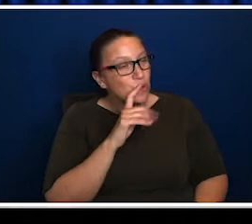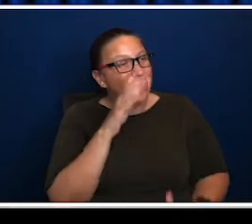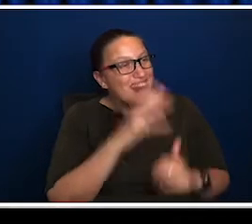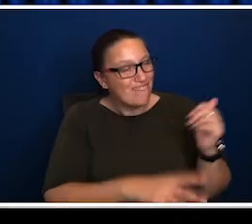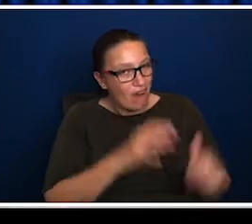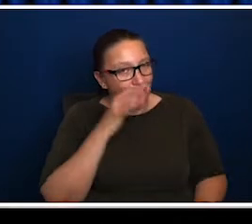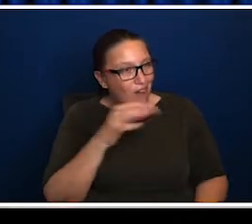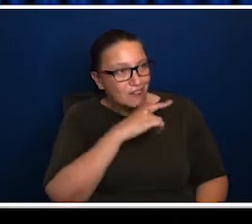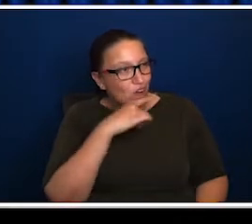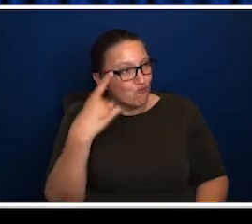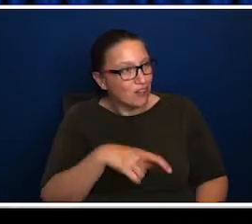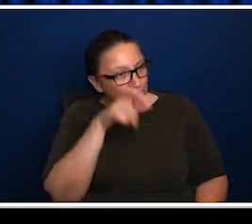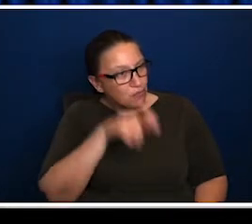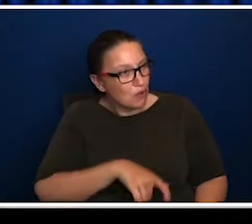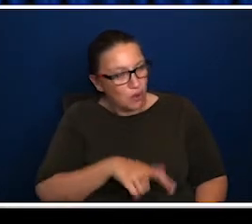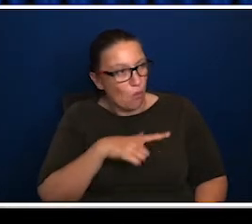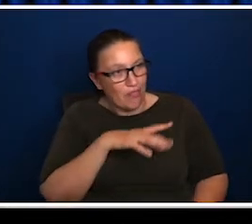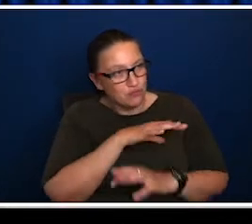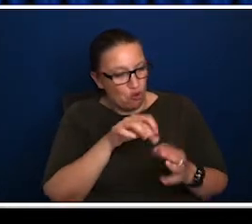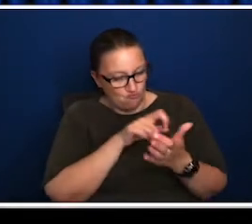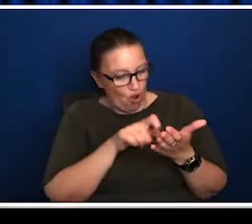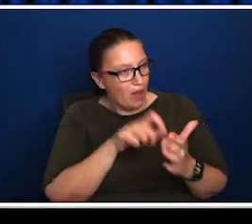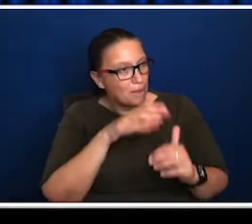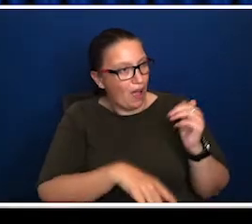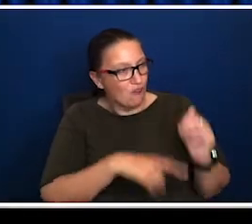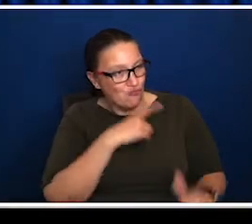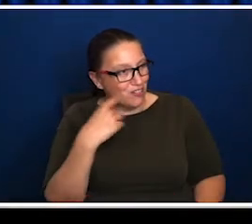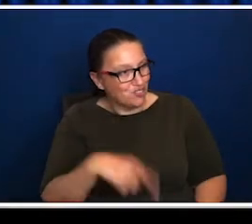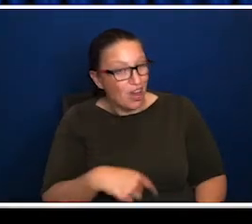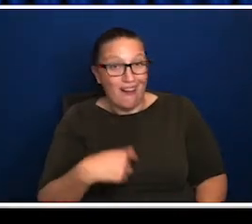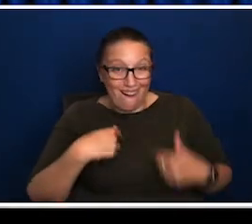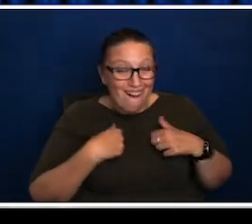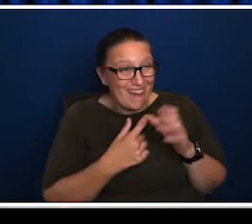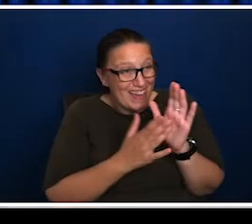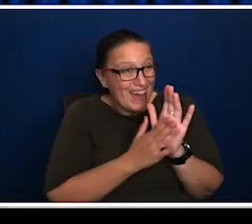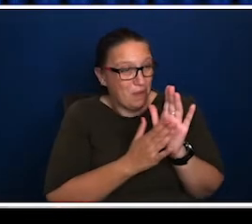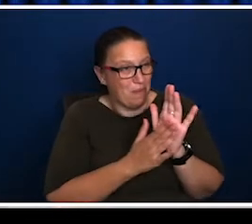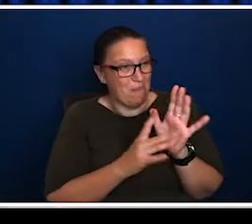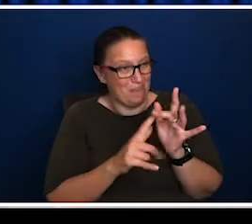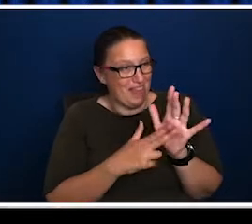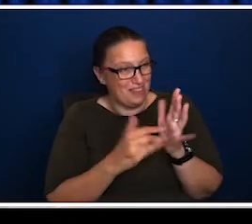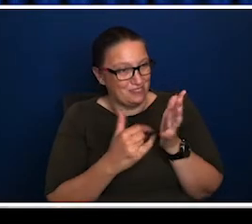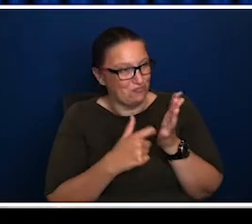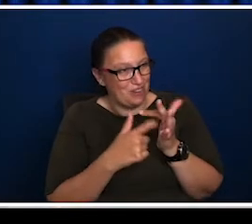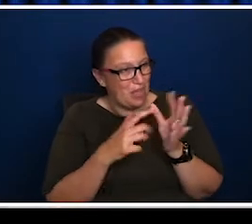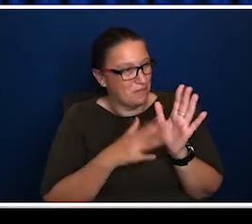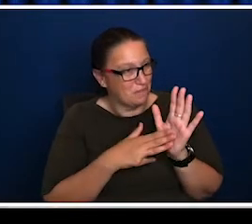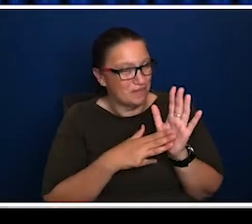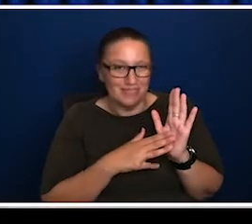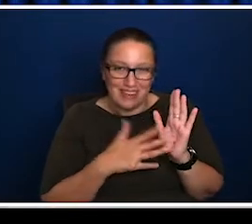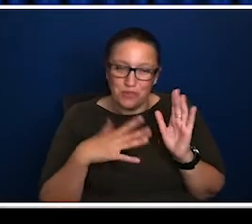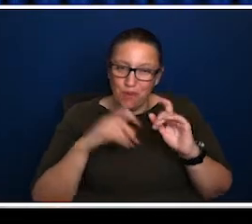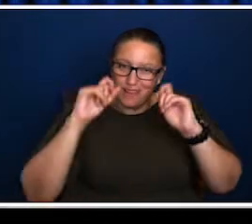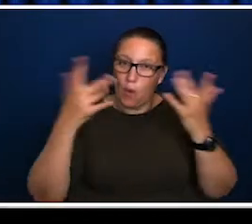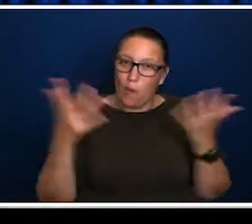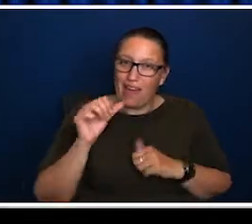why they didn't write about Russians. And she said, you, you can't understand that I am the mainstream. You ask me if, but it's about recognising where